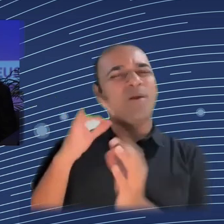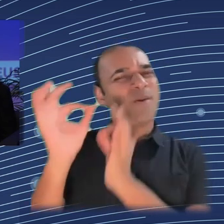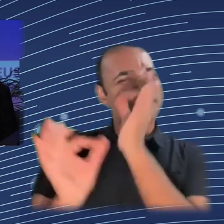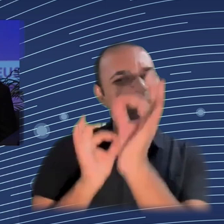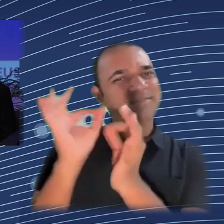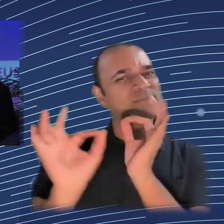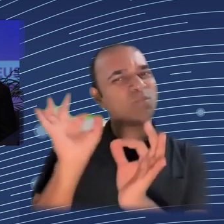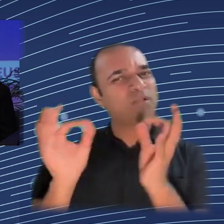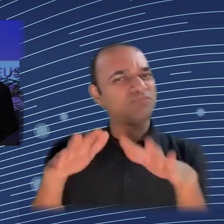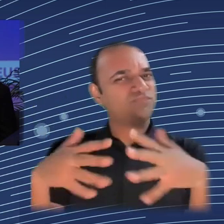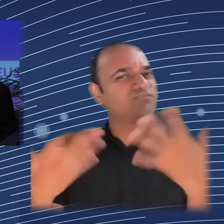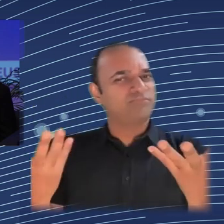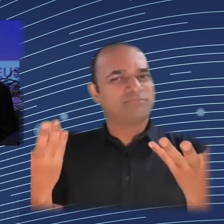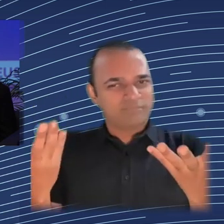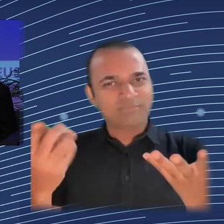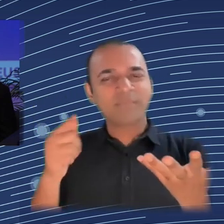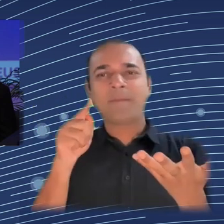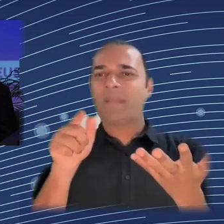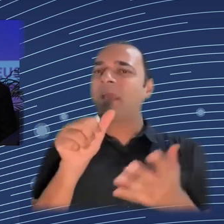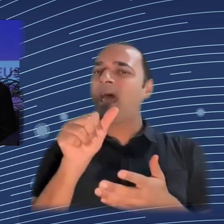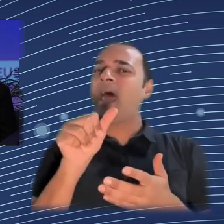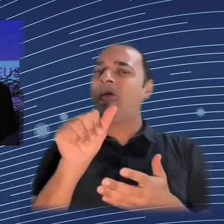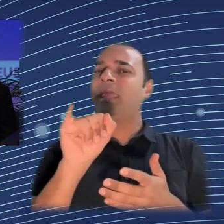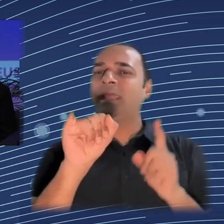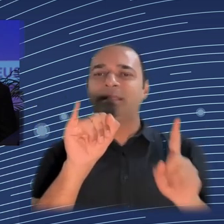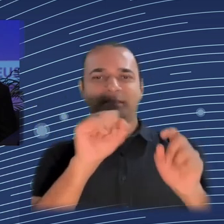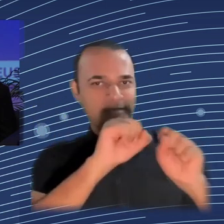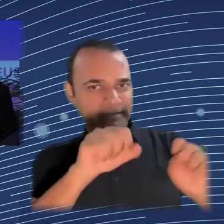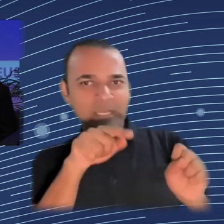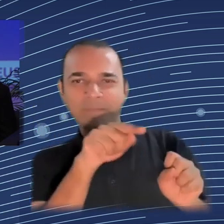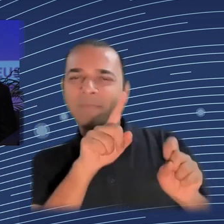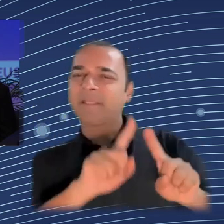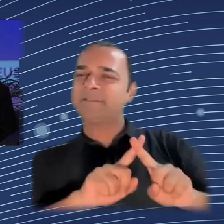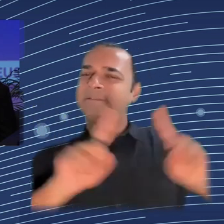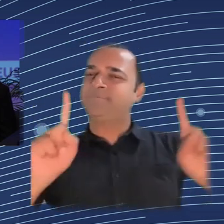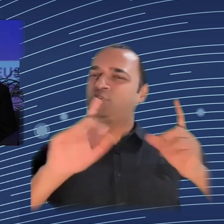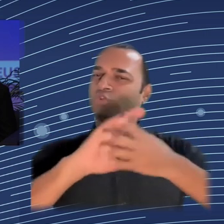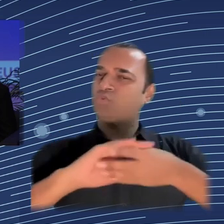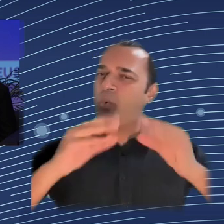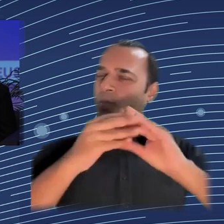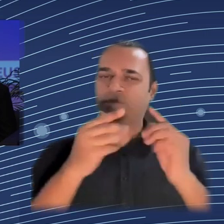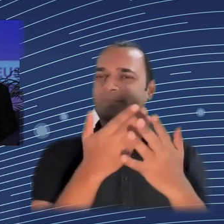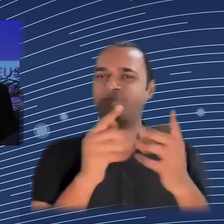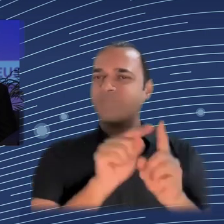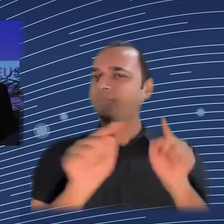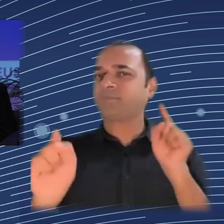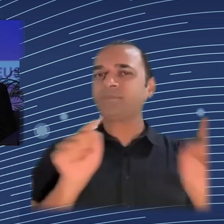yet not very sure about what the long-term consequences might be of the deployment